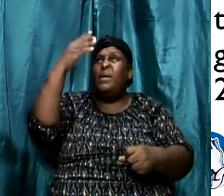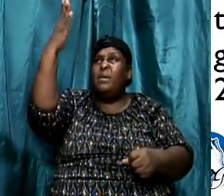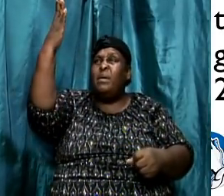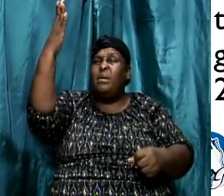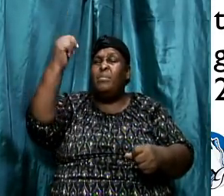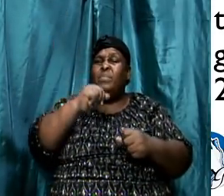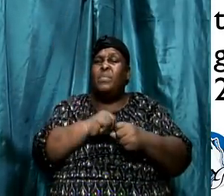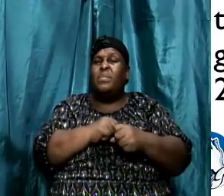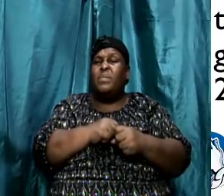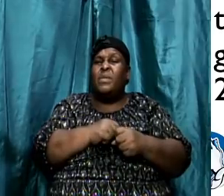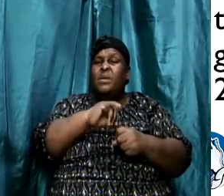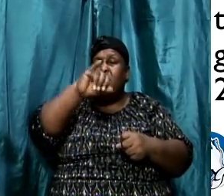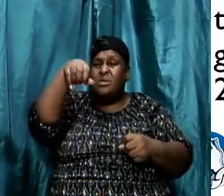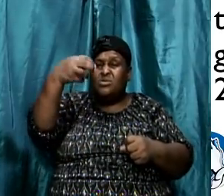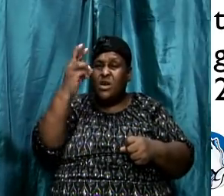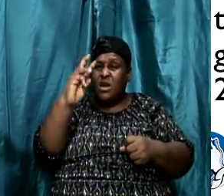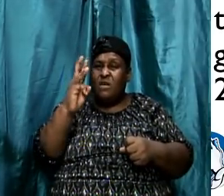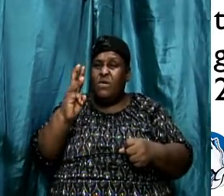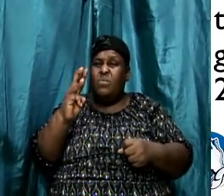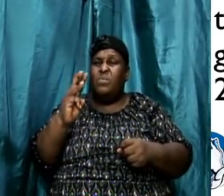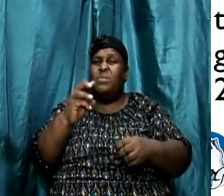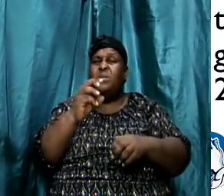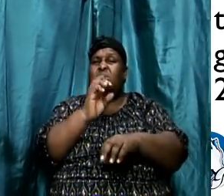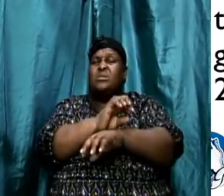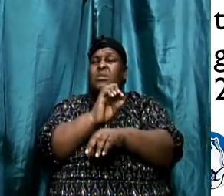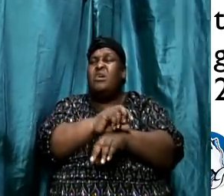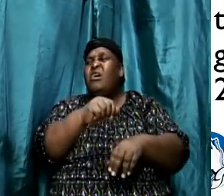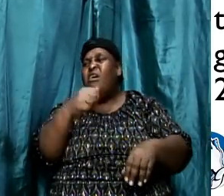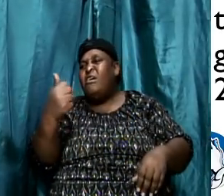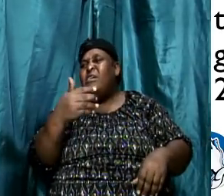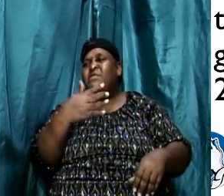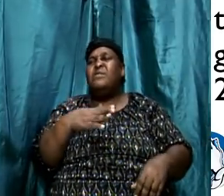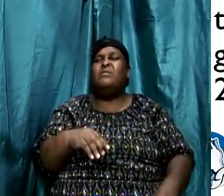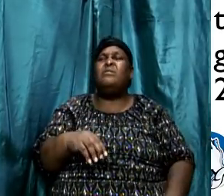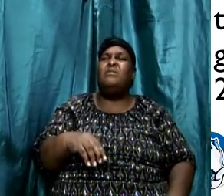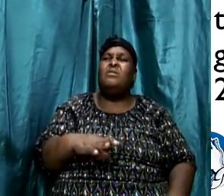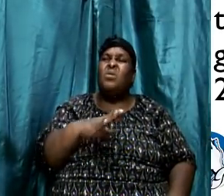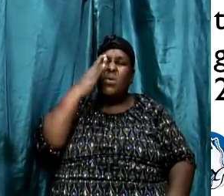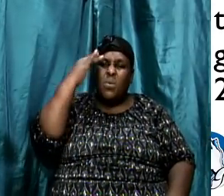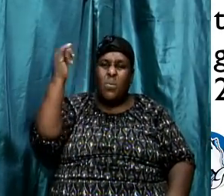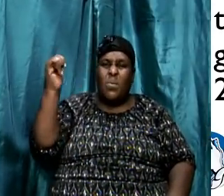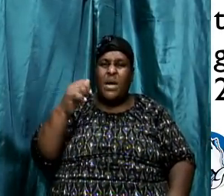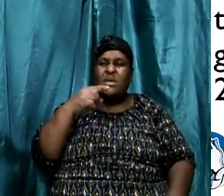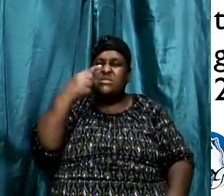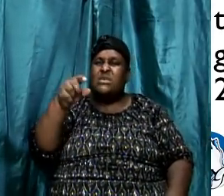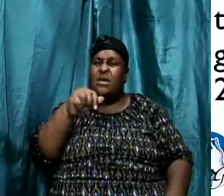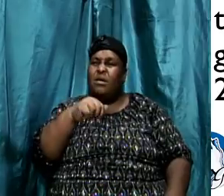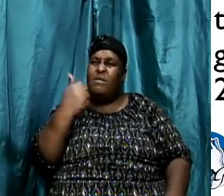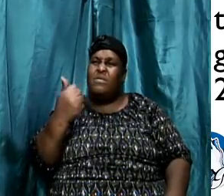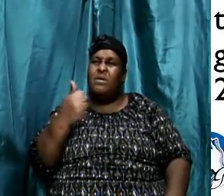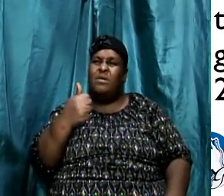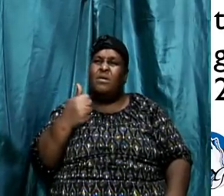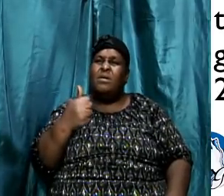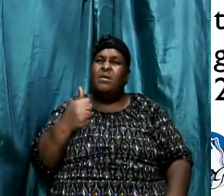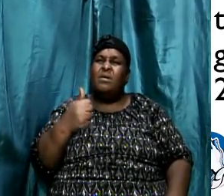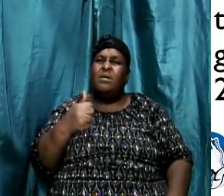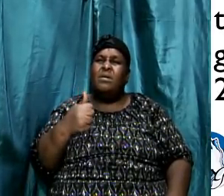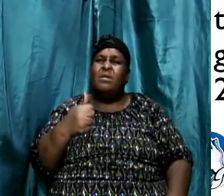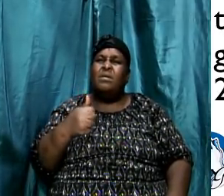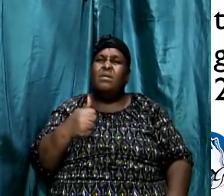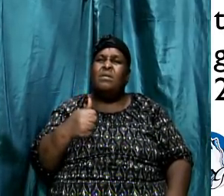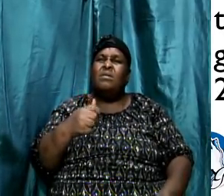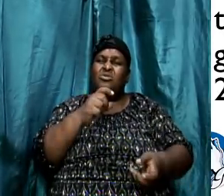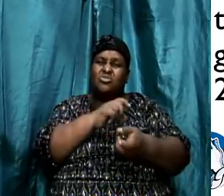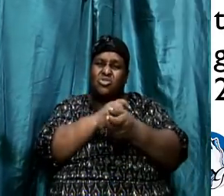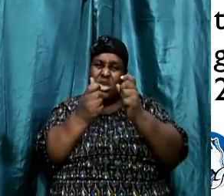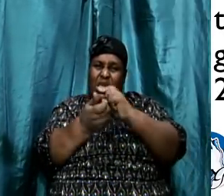Joel is putting the one word, other. Why they put in other is based on their theological stance. They have inserted